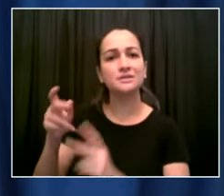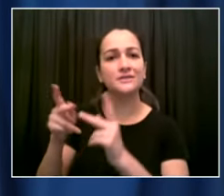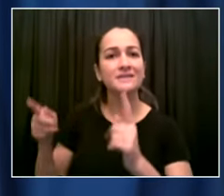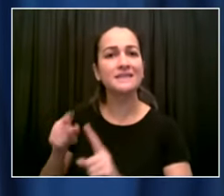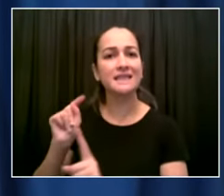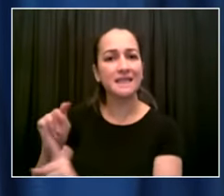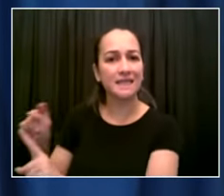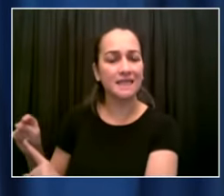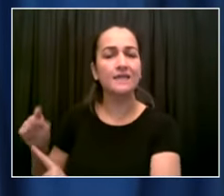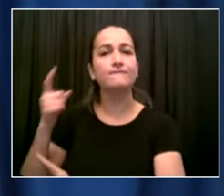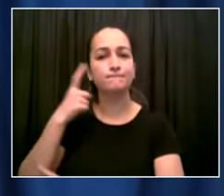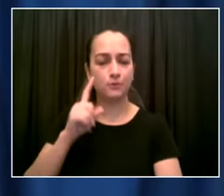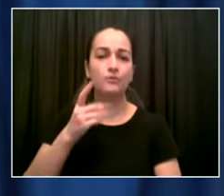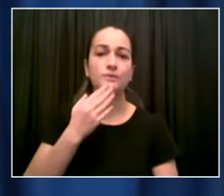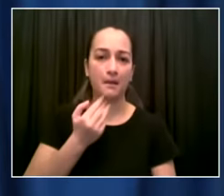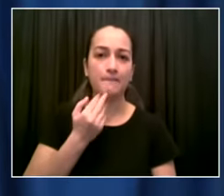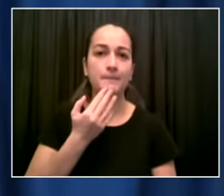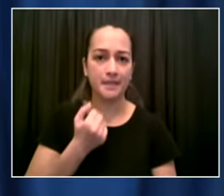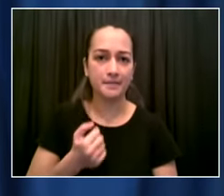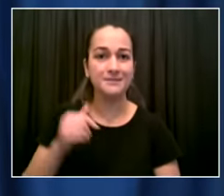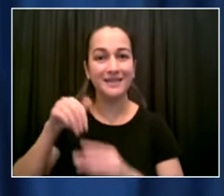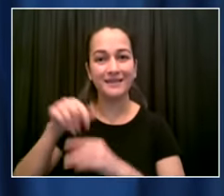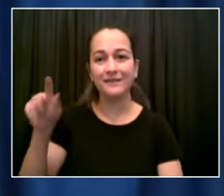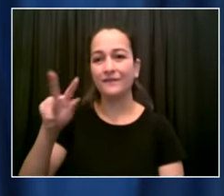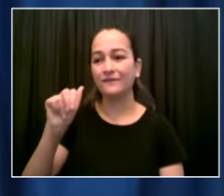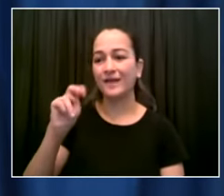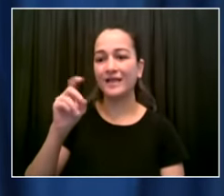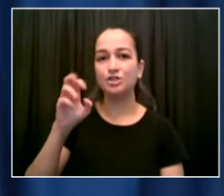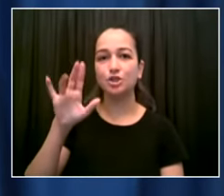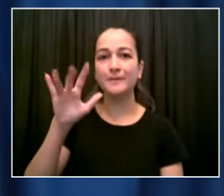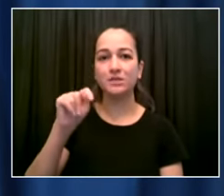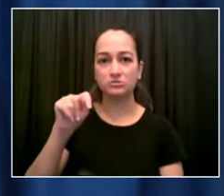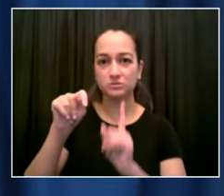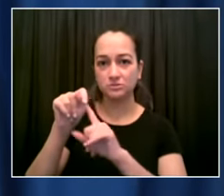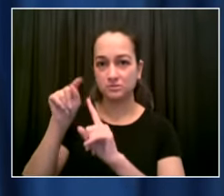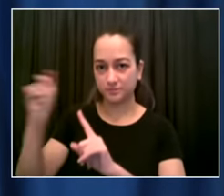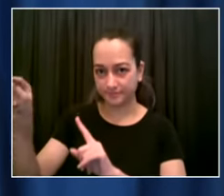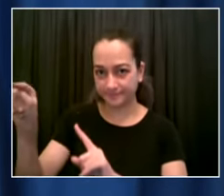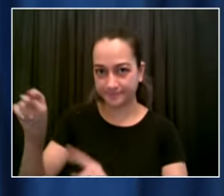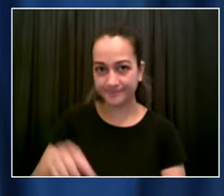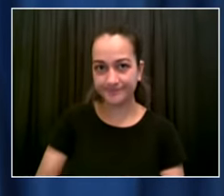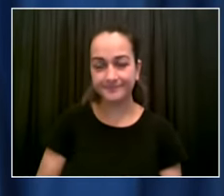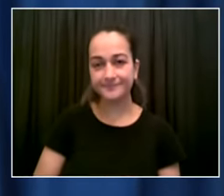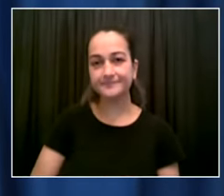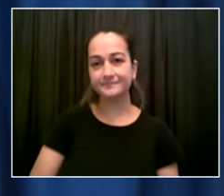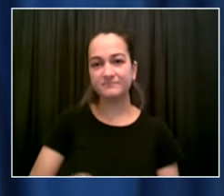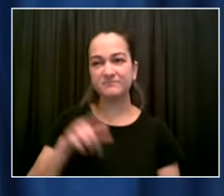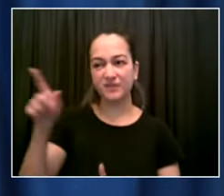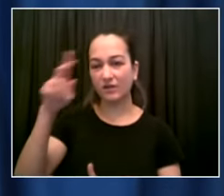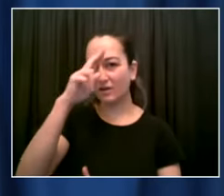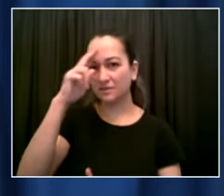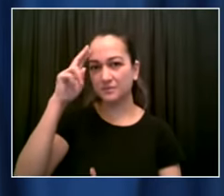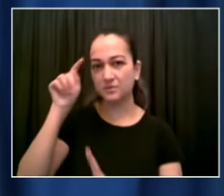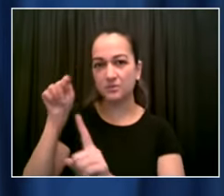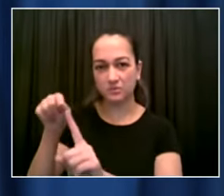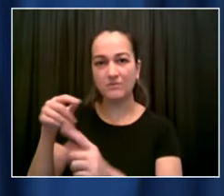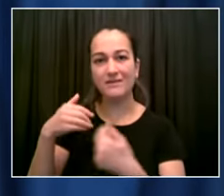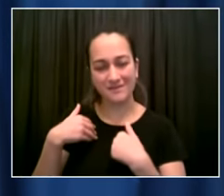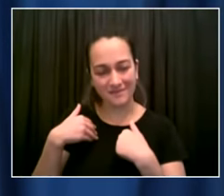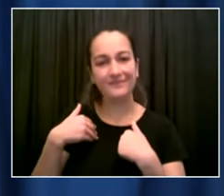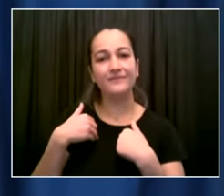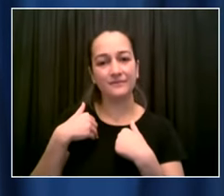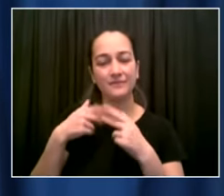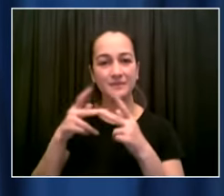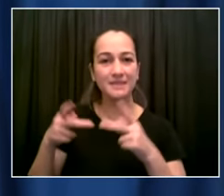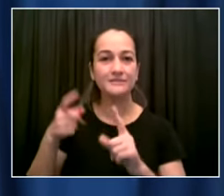pediatric hospital run by h and h that will give care to 80 to 100 uh children a year